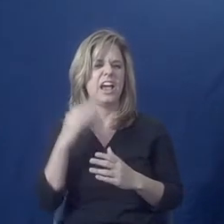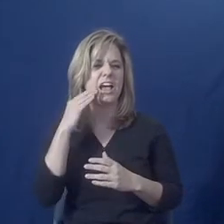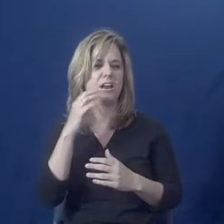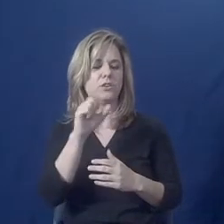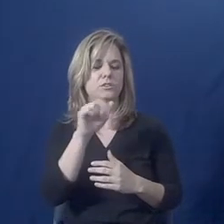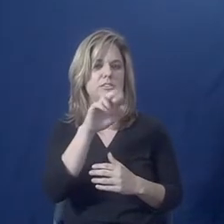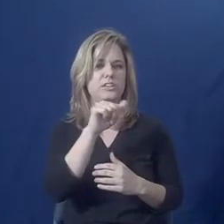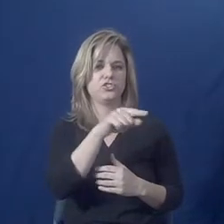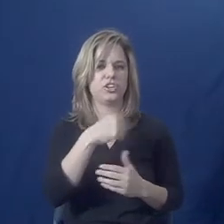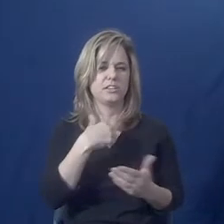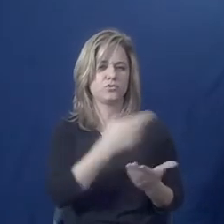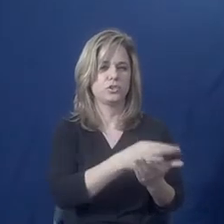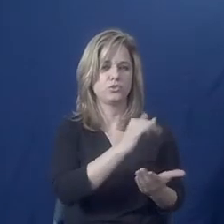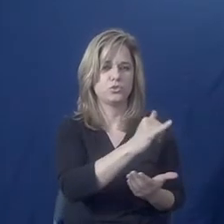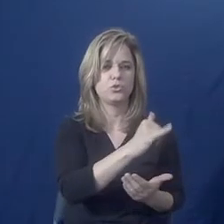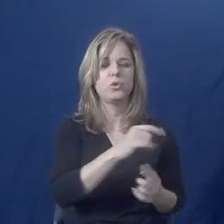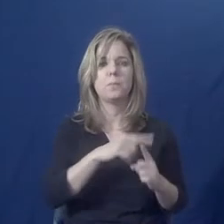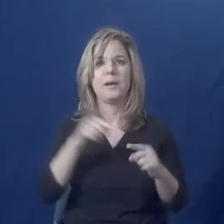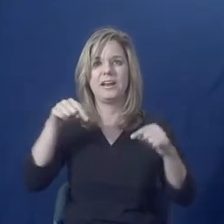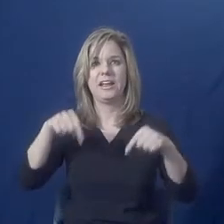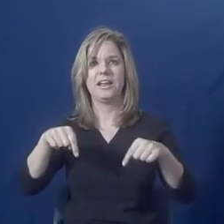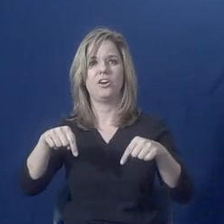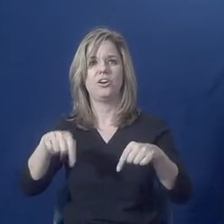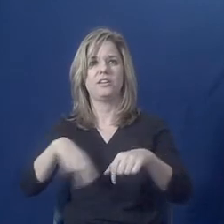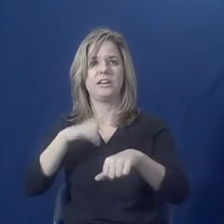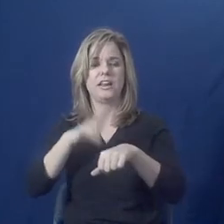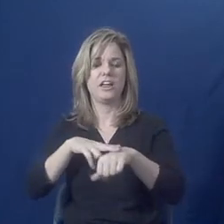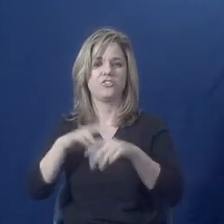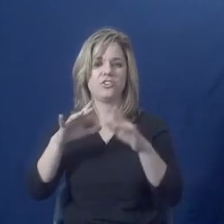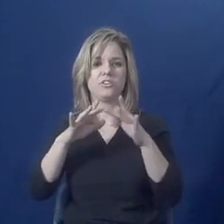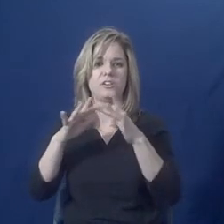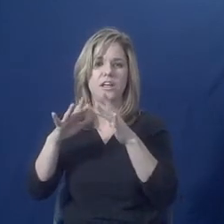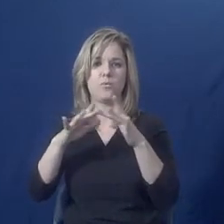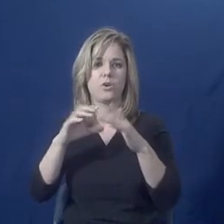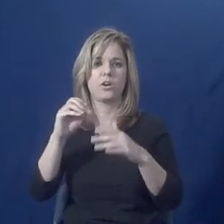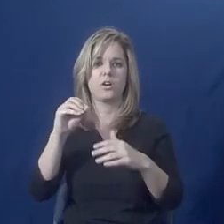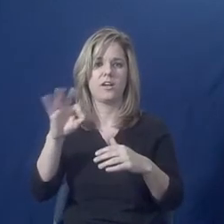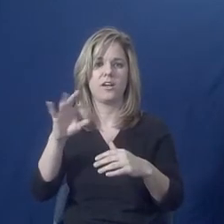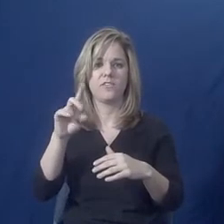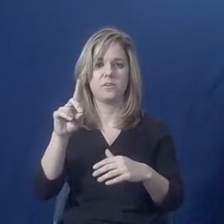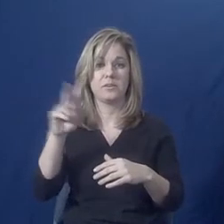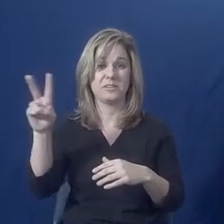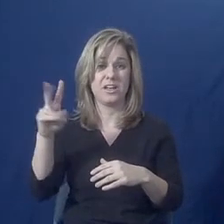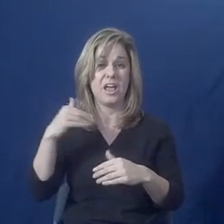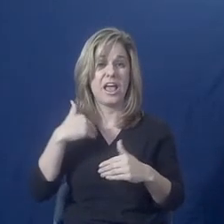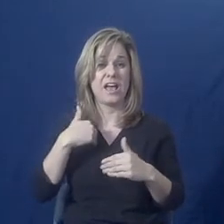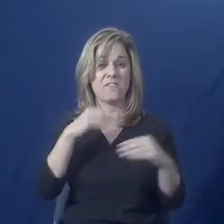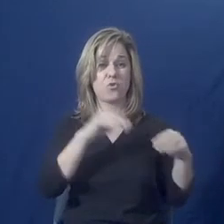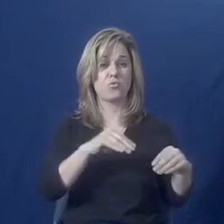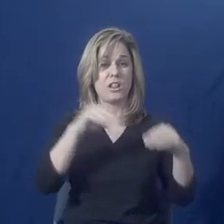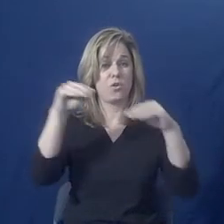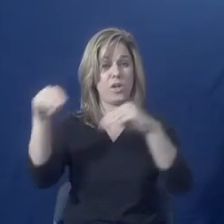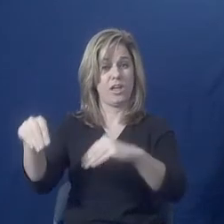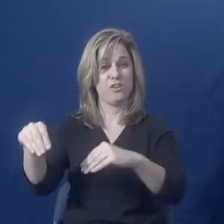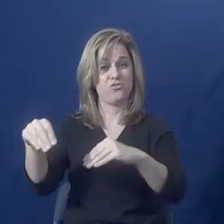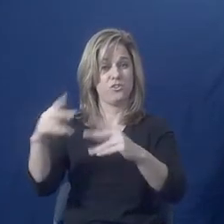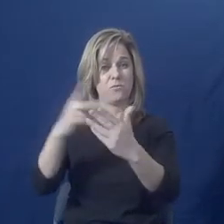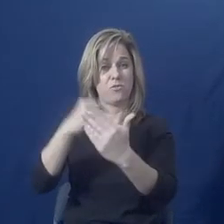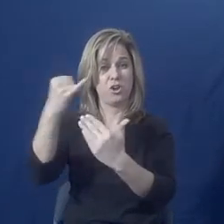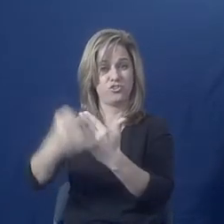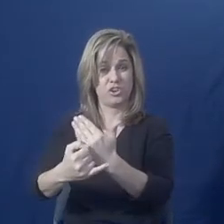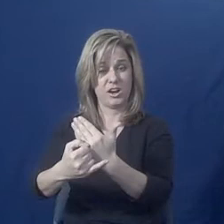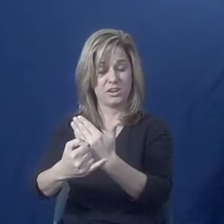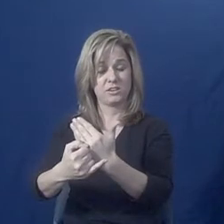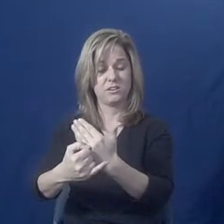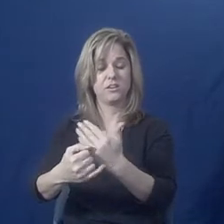Domestic Violence have a relocation project where we can answer questions and work with programs who are